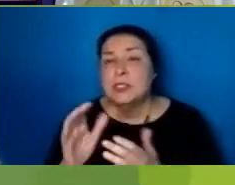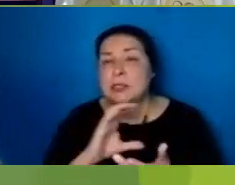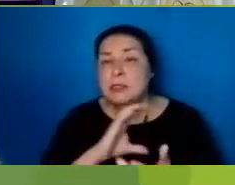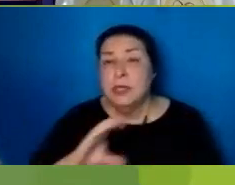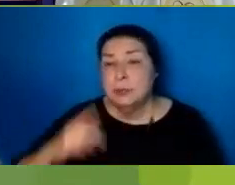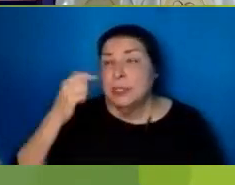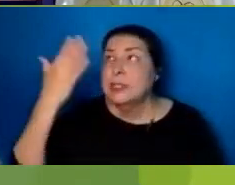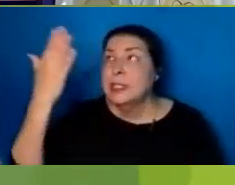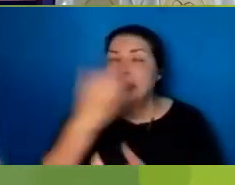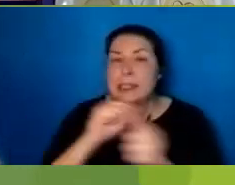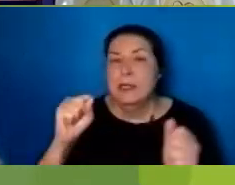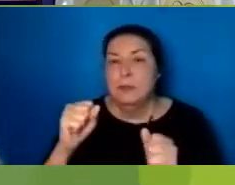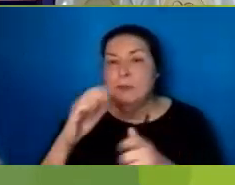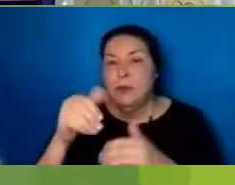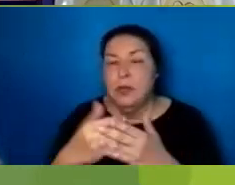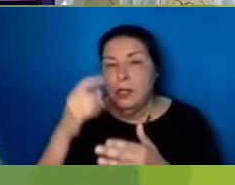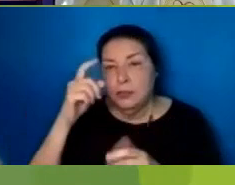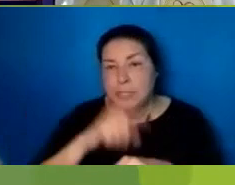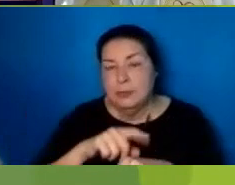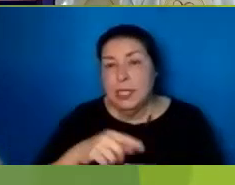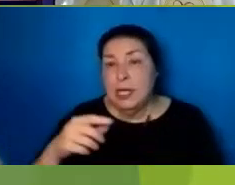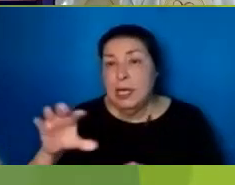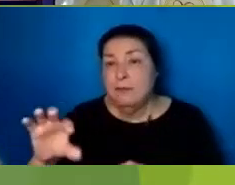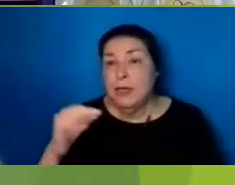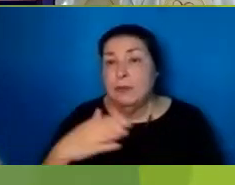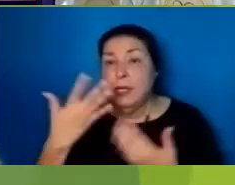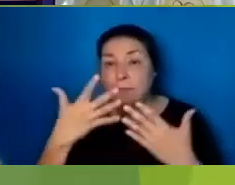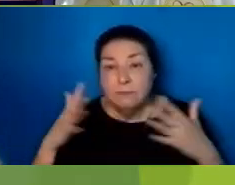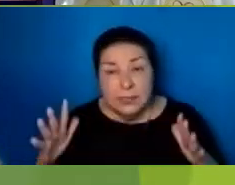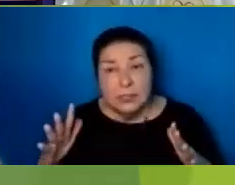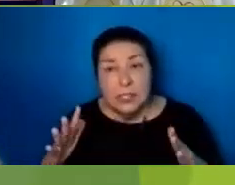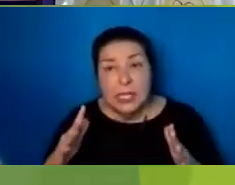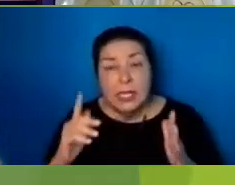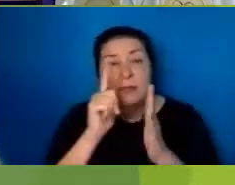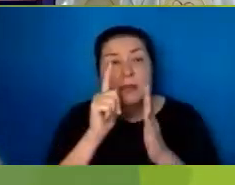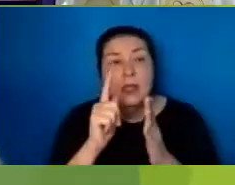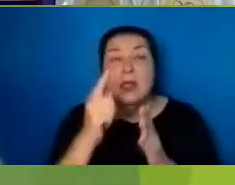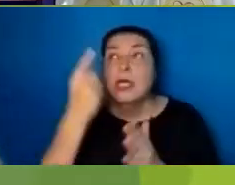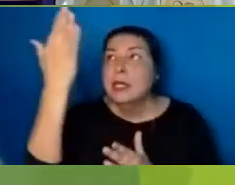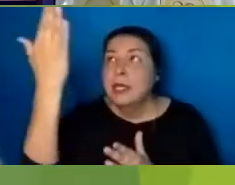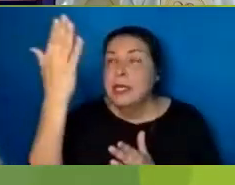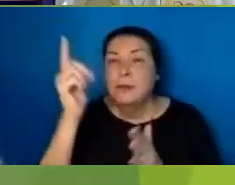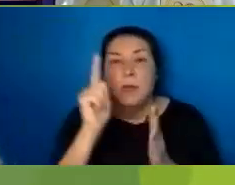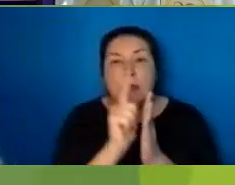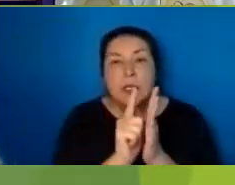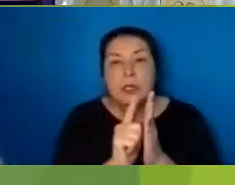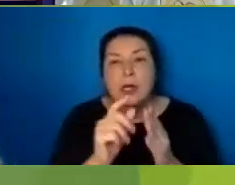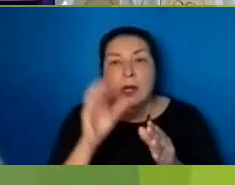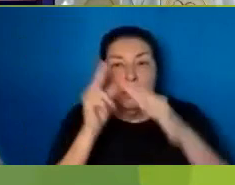I Find My Completion In The One The Law And The Prophets And The Psalms Talked About